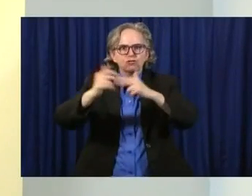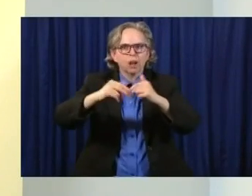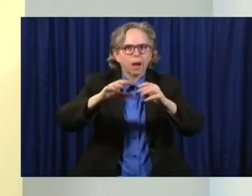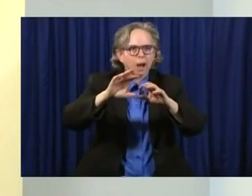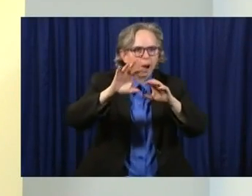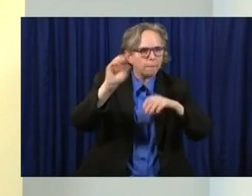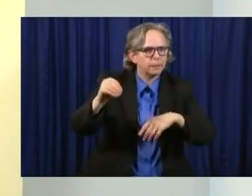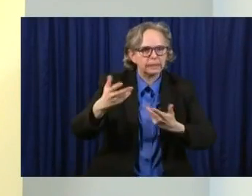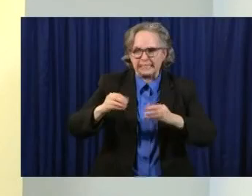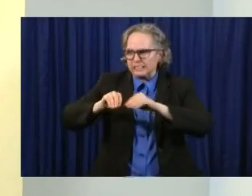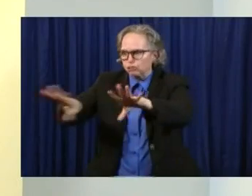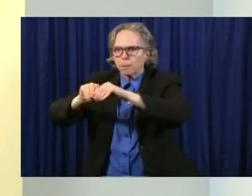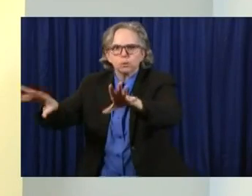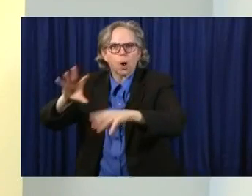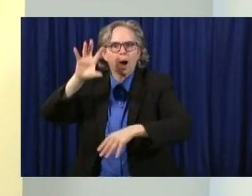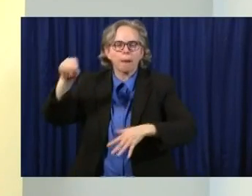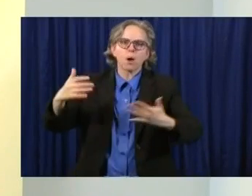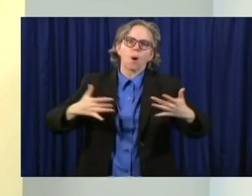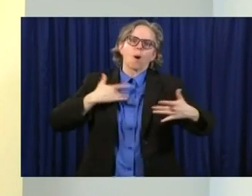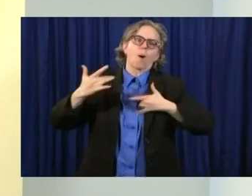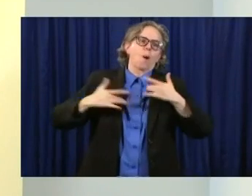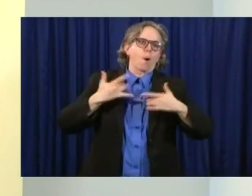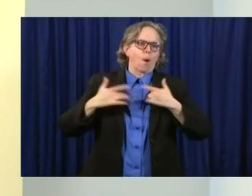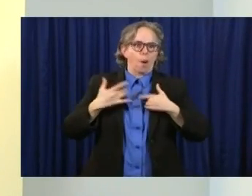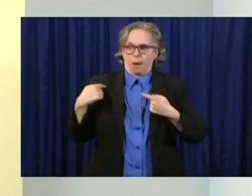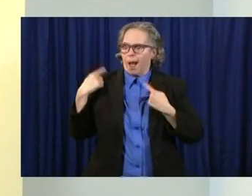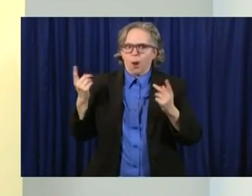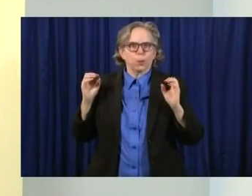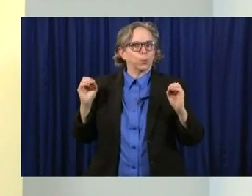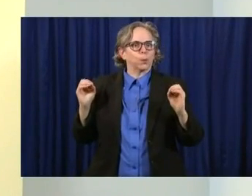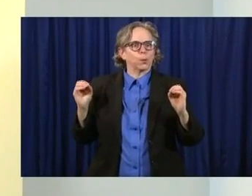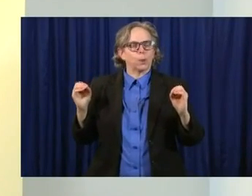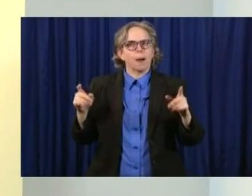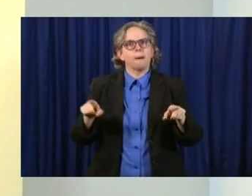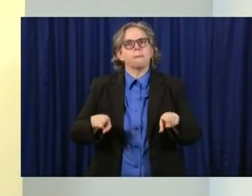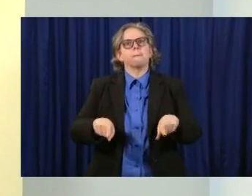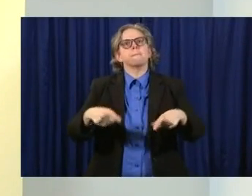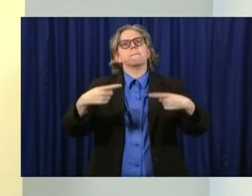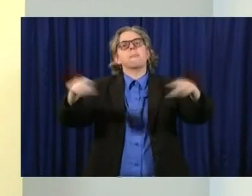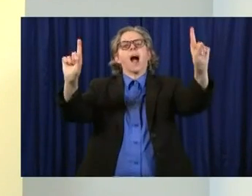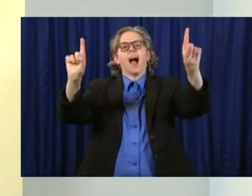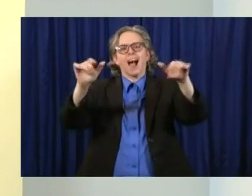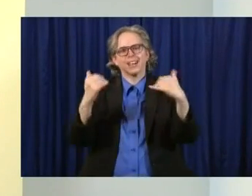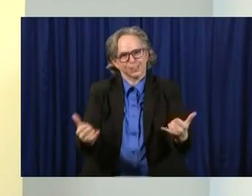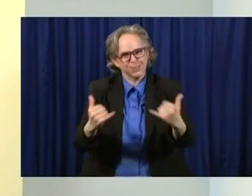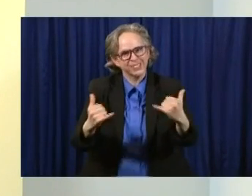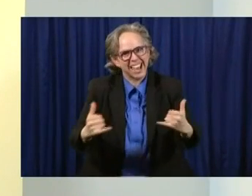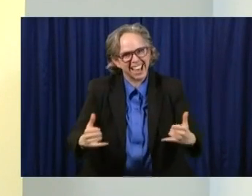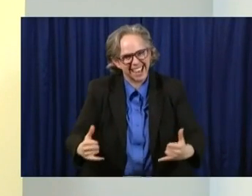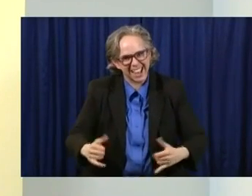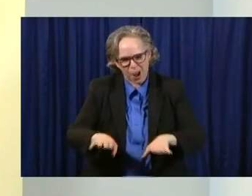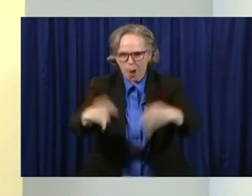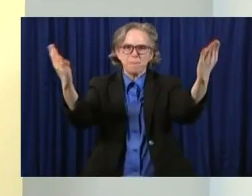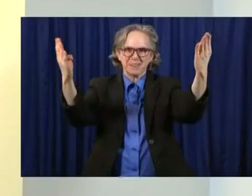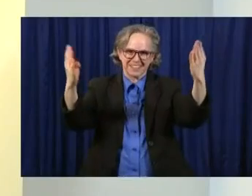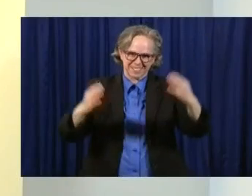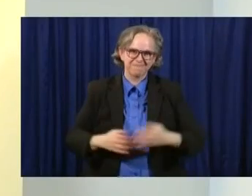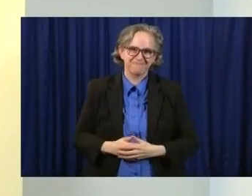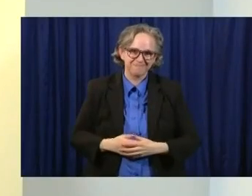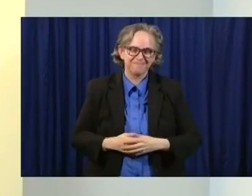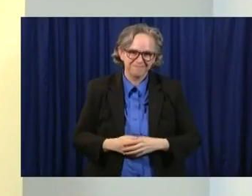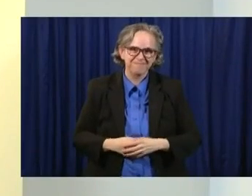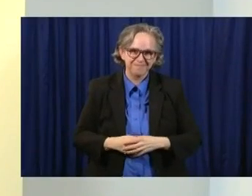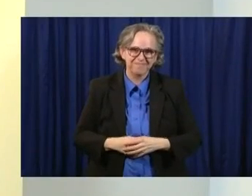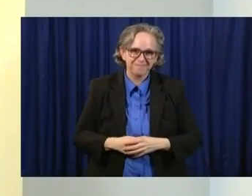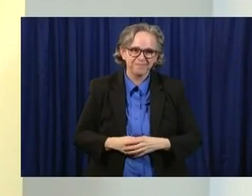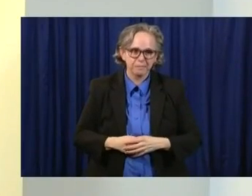system, if they weren't already open, they are open. And that all of